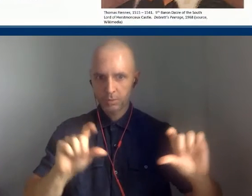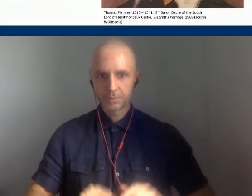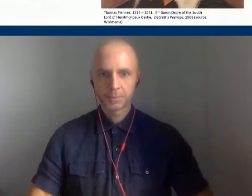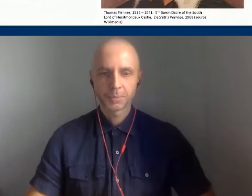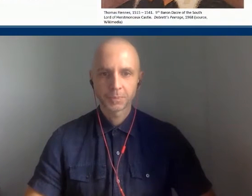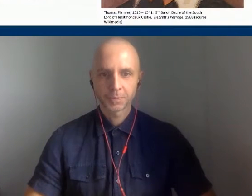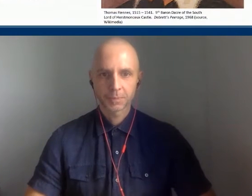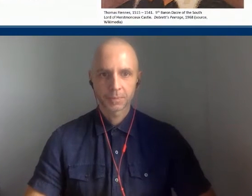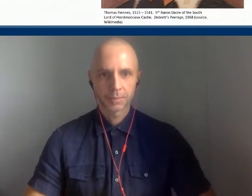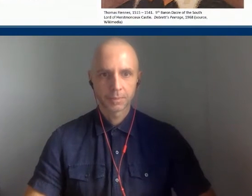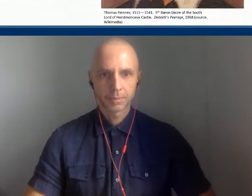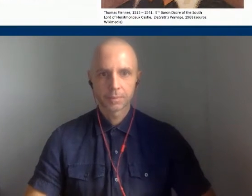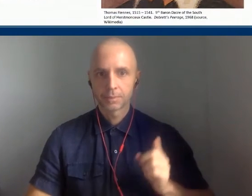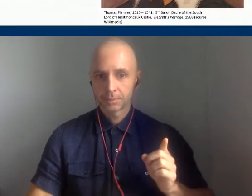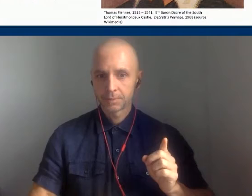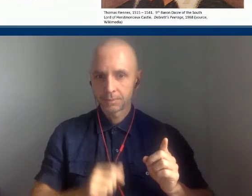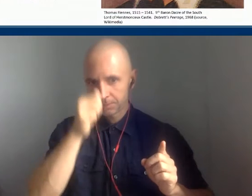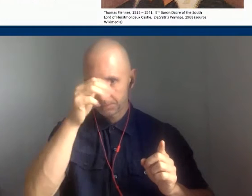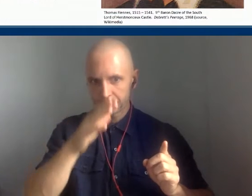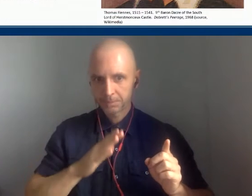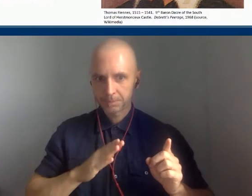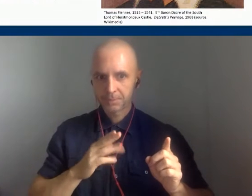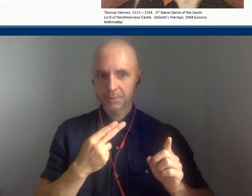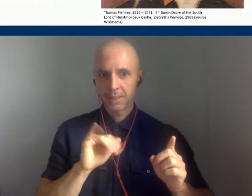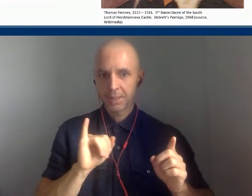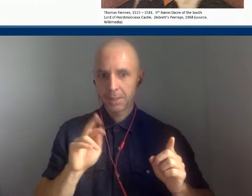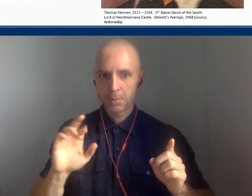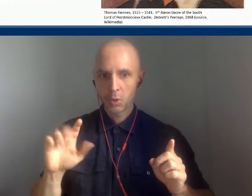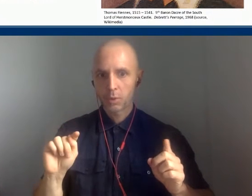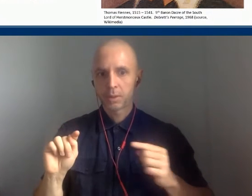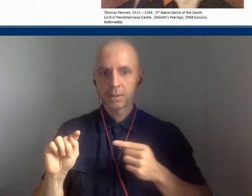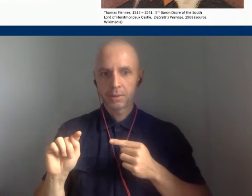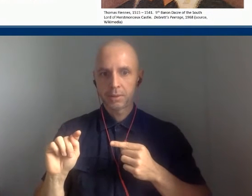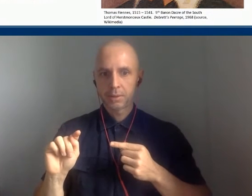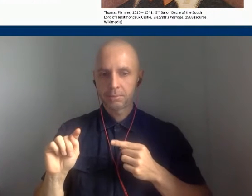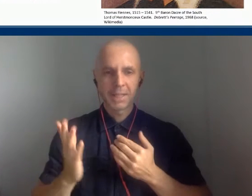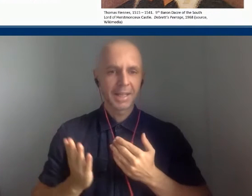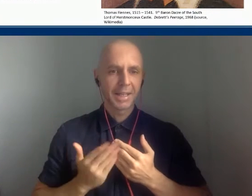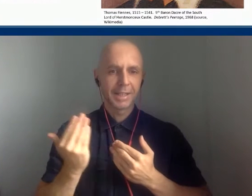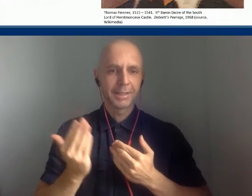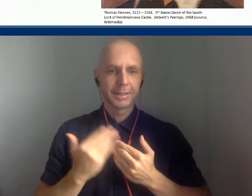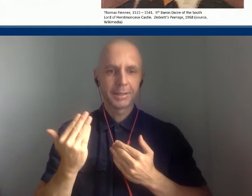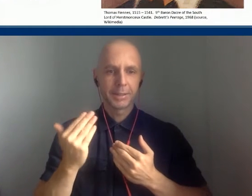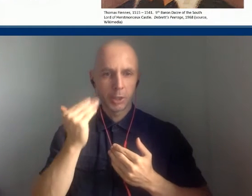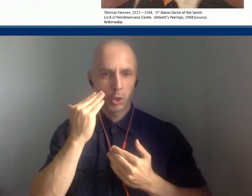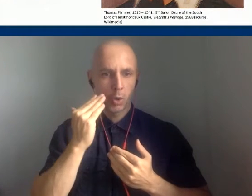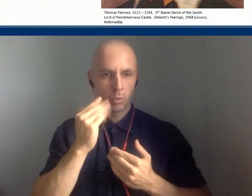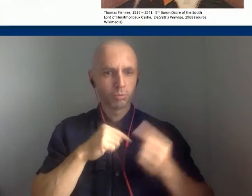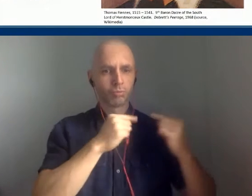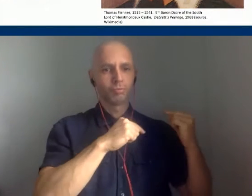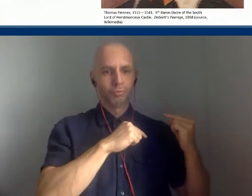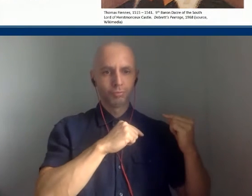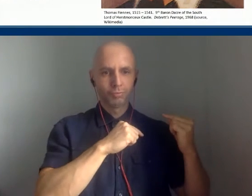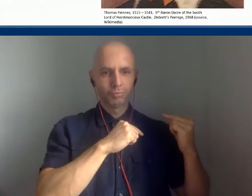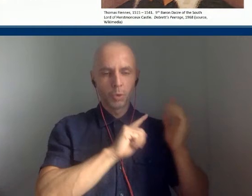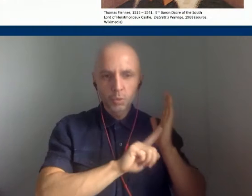Now Christopher Hibbert tells us it's easy to know what life was like for a lord because there's lots